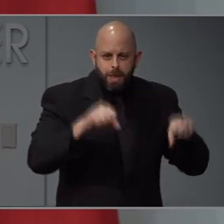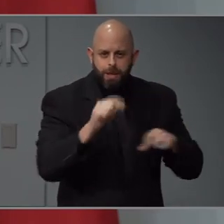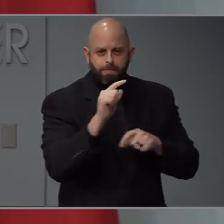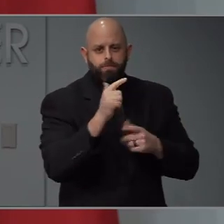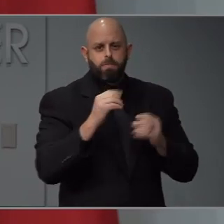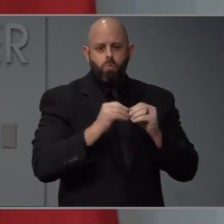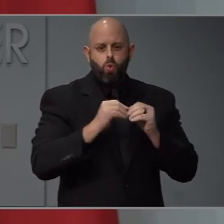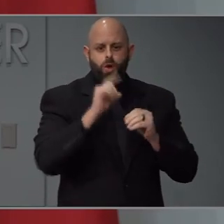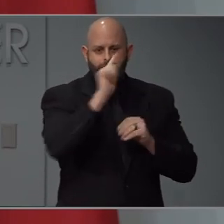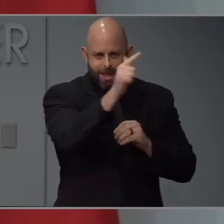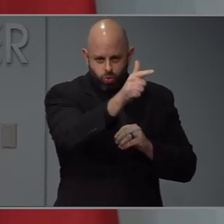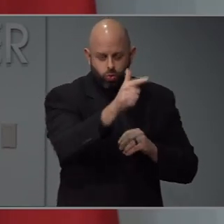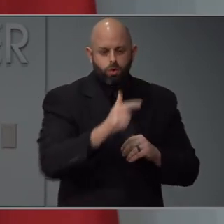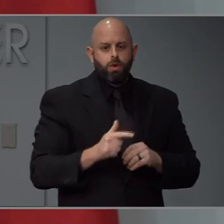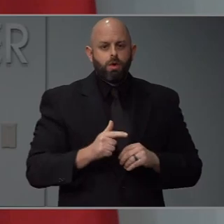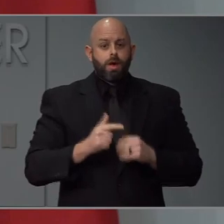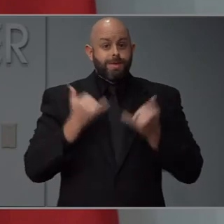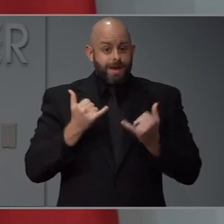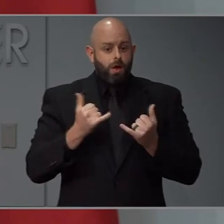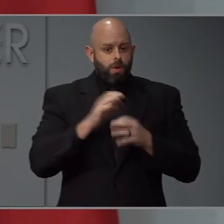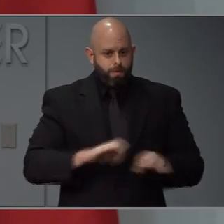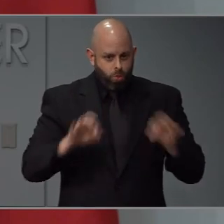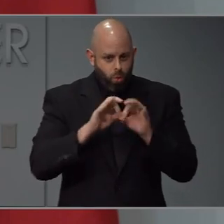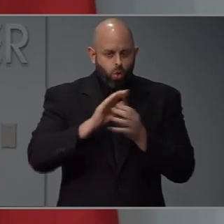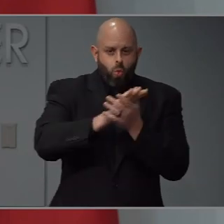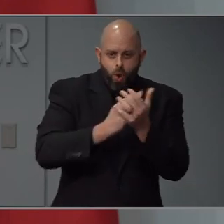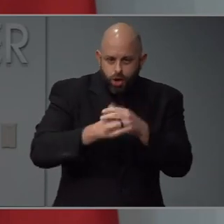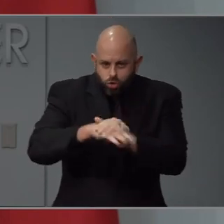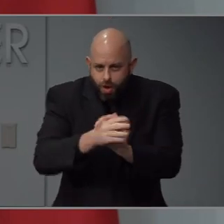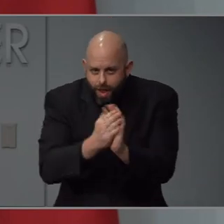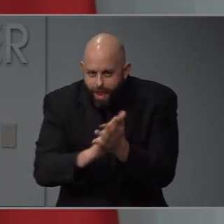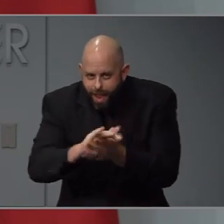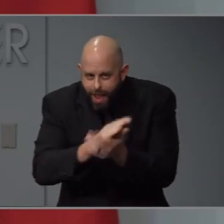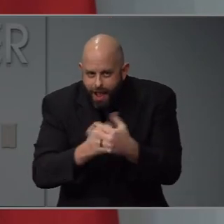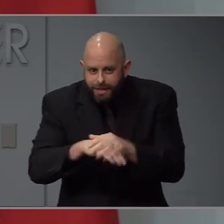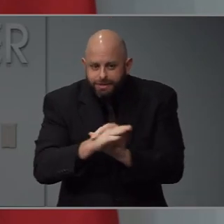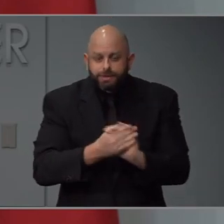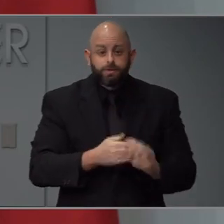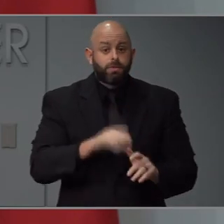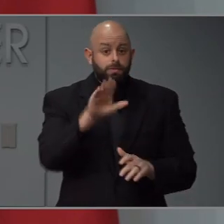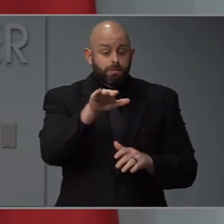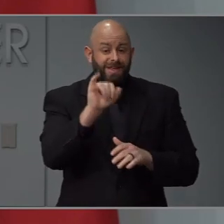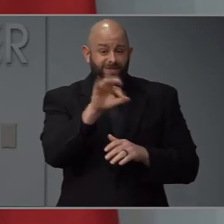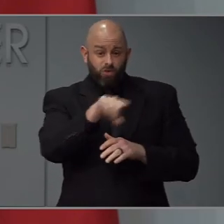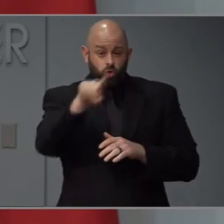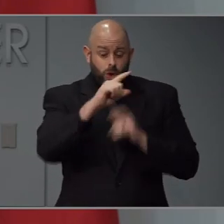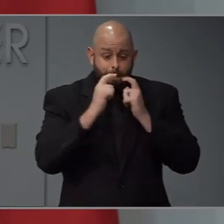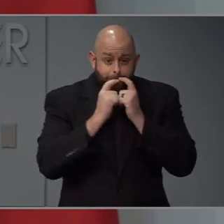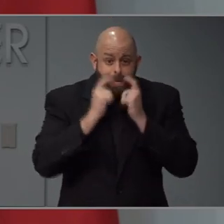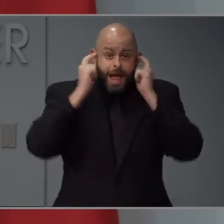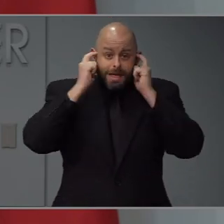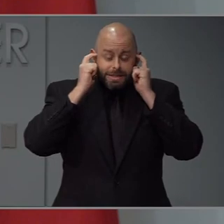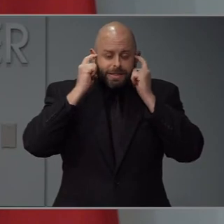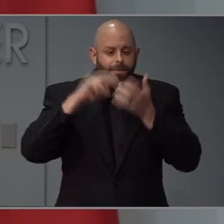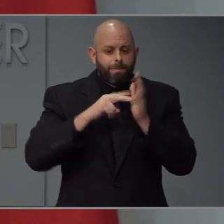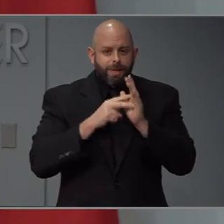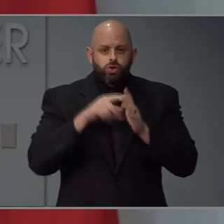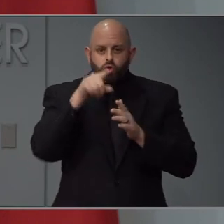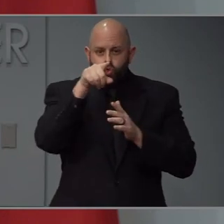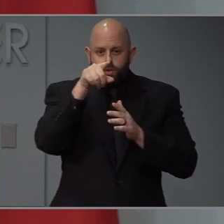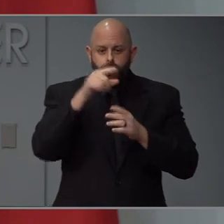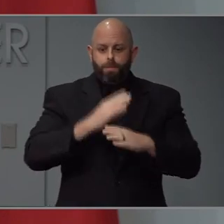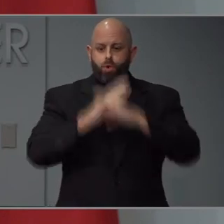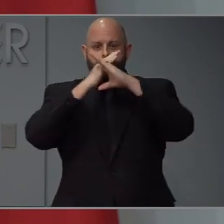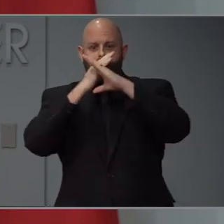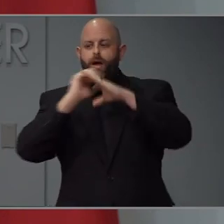someone wears a mask, it is actually them protecting the world from them. It actually prevents you from having